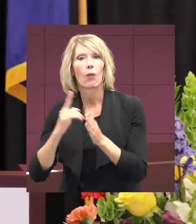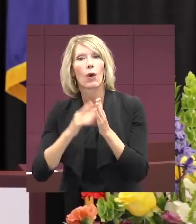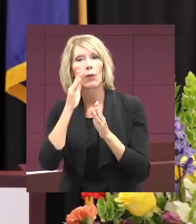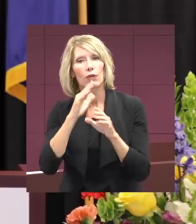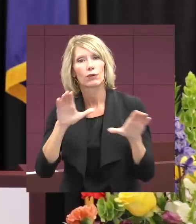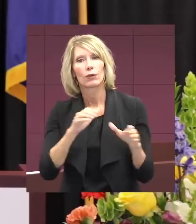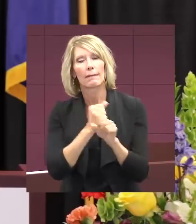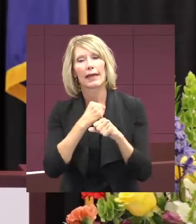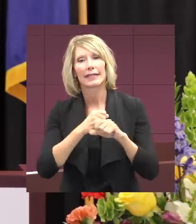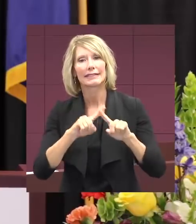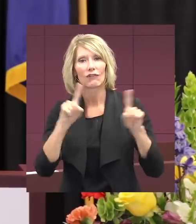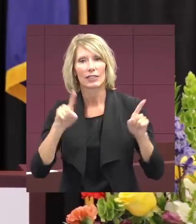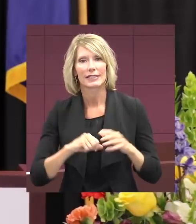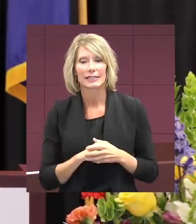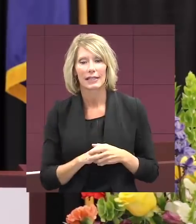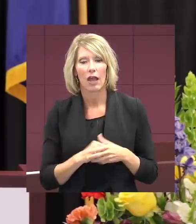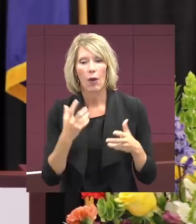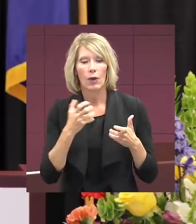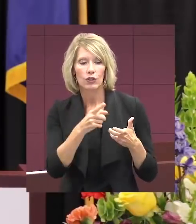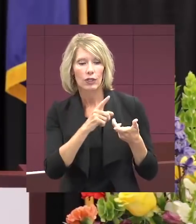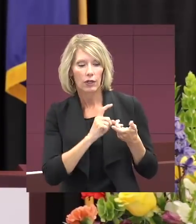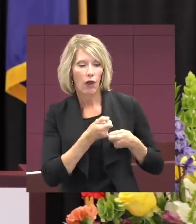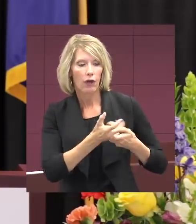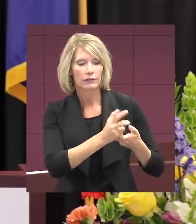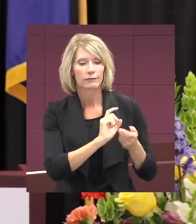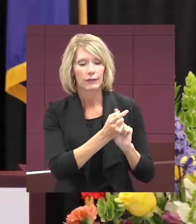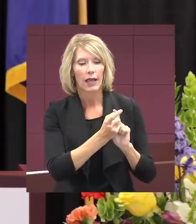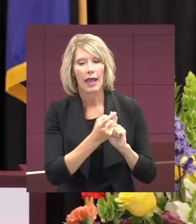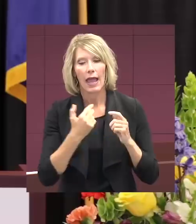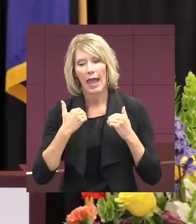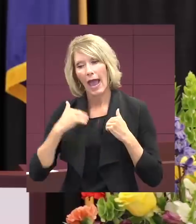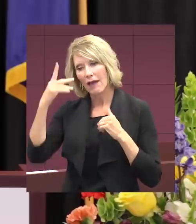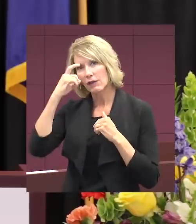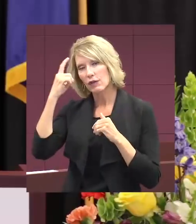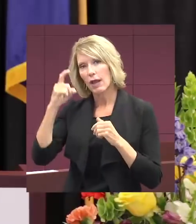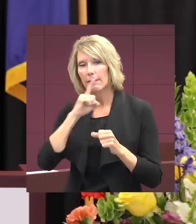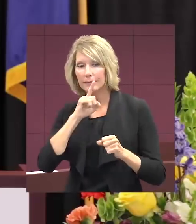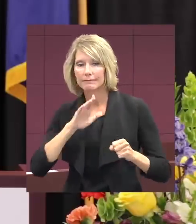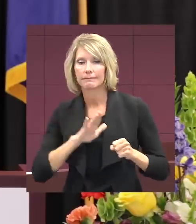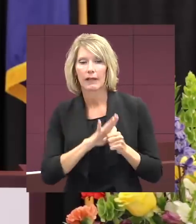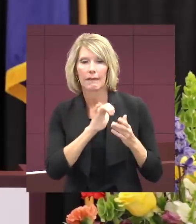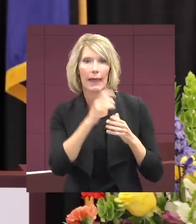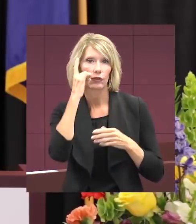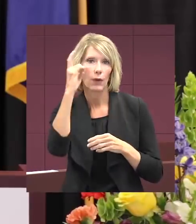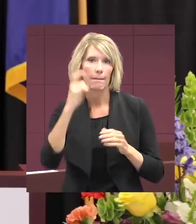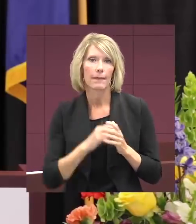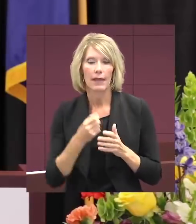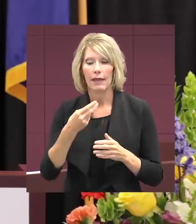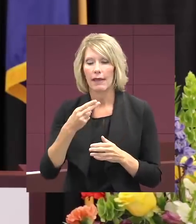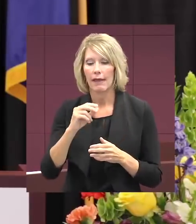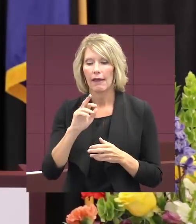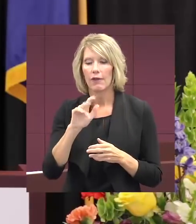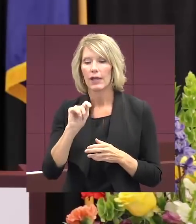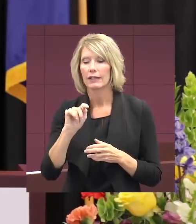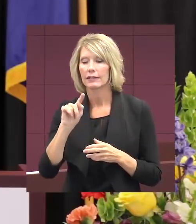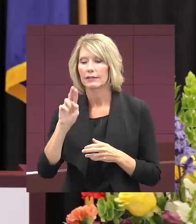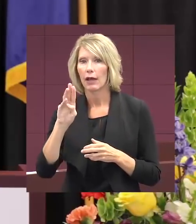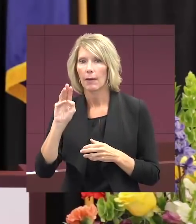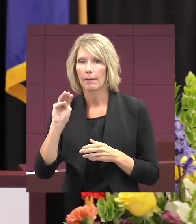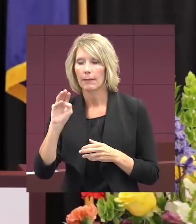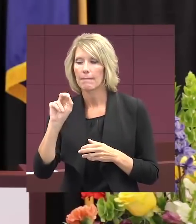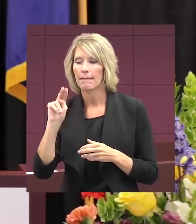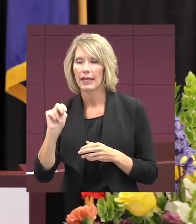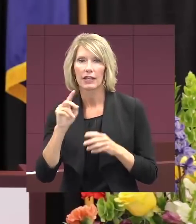I challenge you to be a change agent. Have a dream and be dedicated to that dream. Harriet Tubman says, every dream